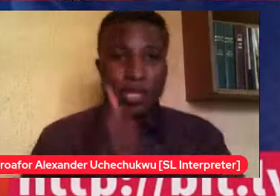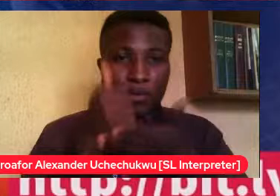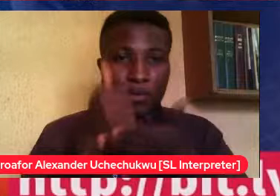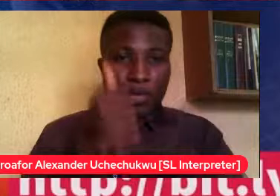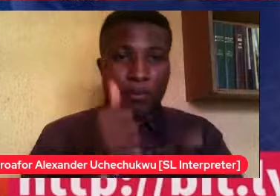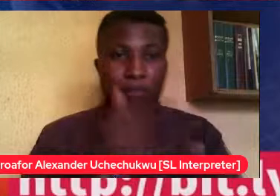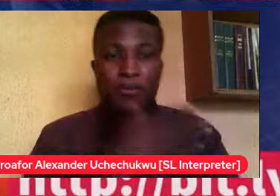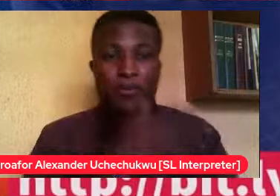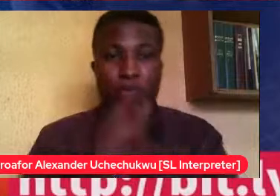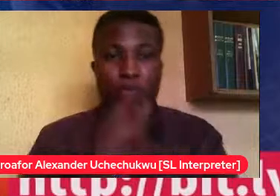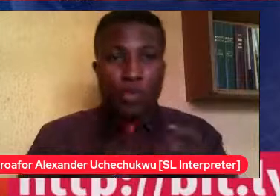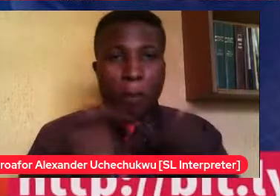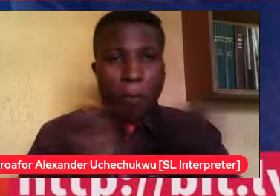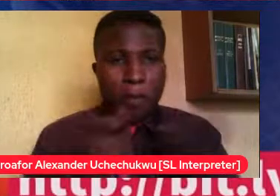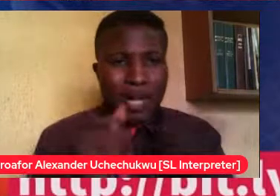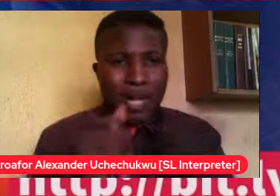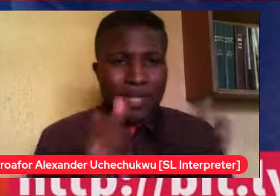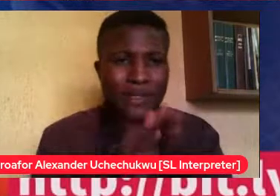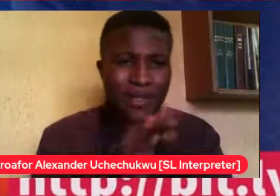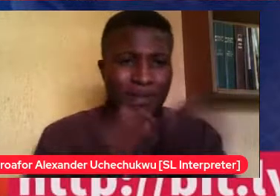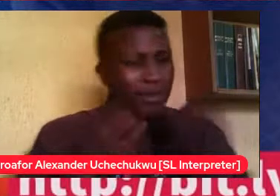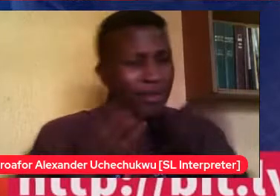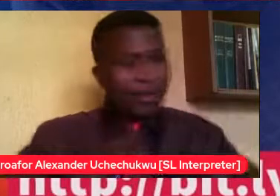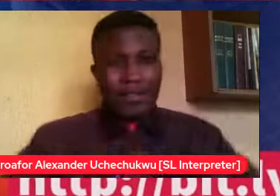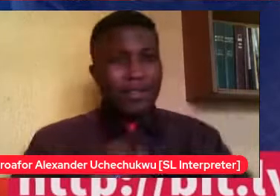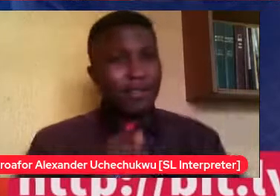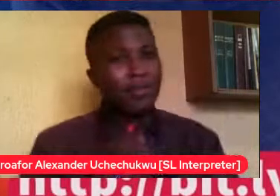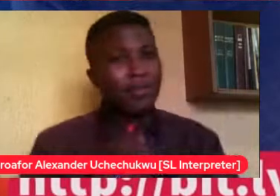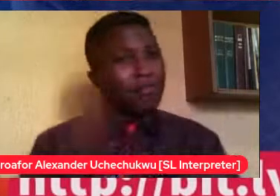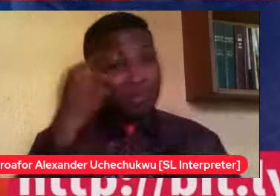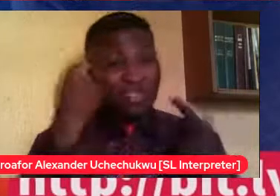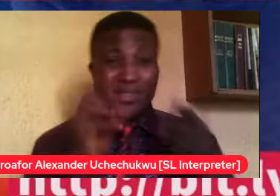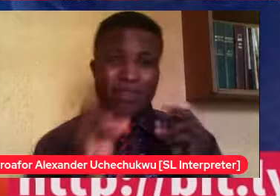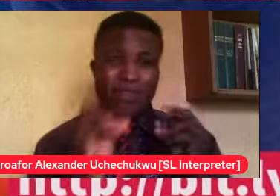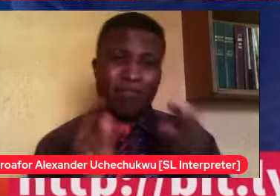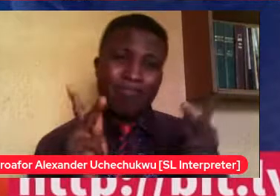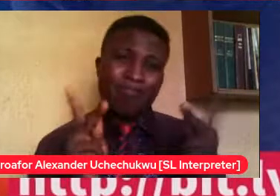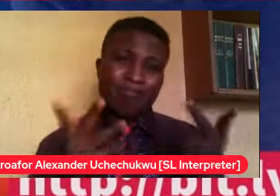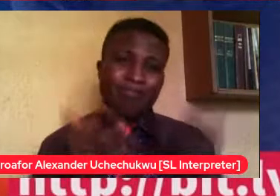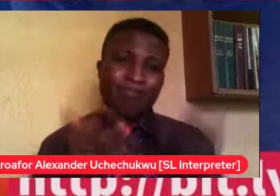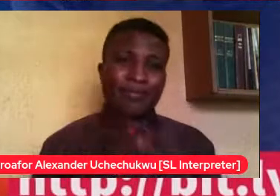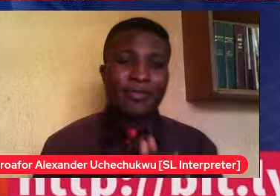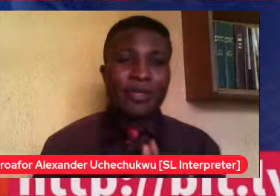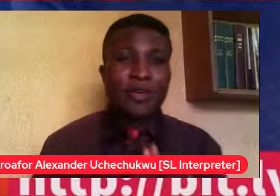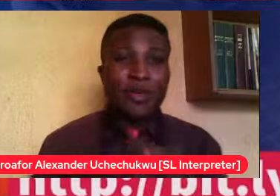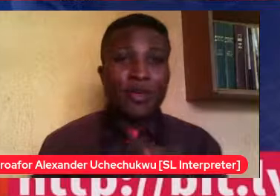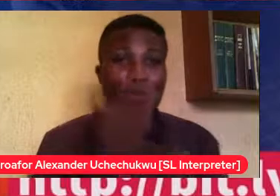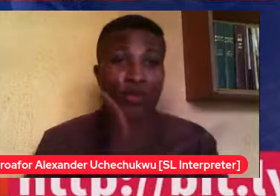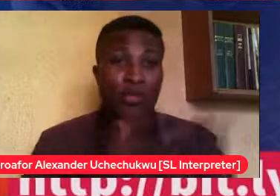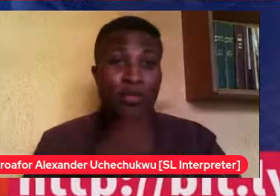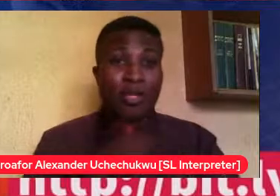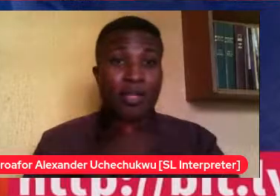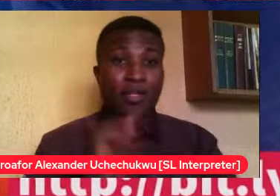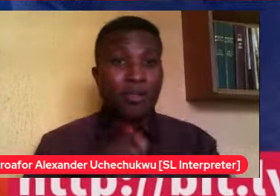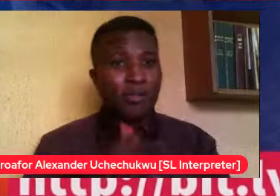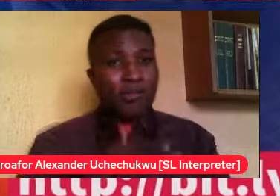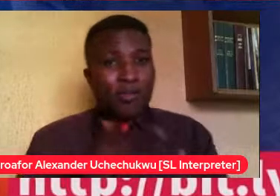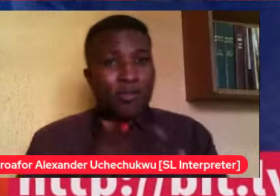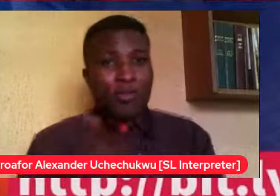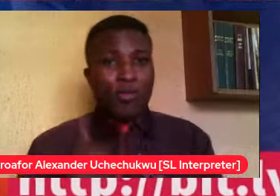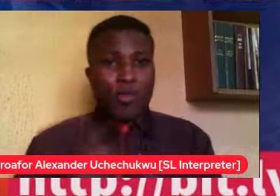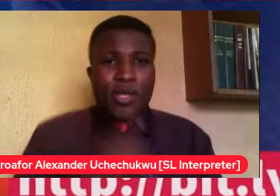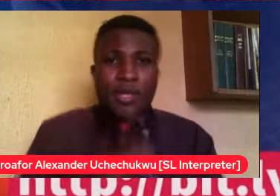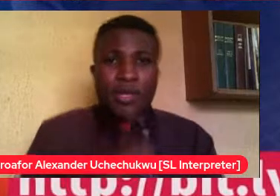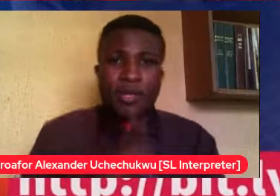positive, I think they'll be fine. So, sometimes we don't give, we underrate the power of our children. We shield them